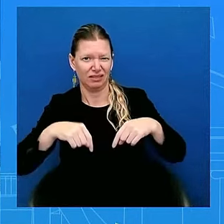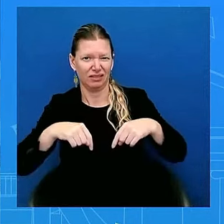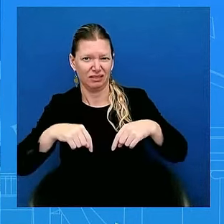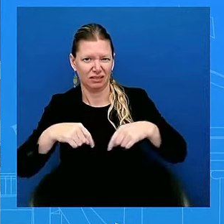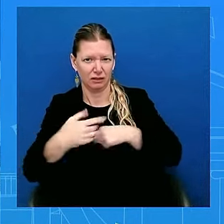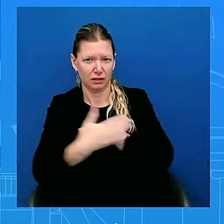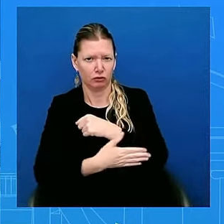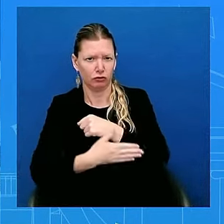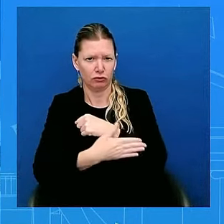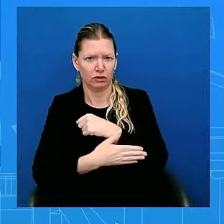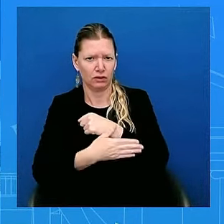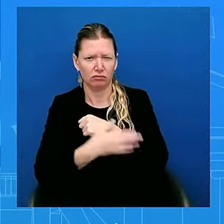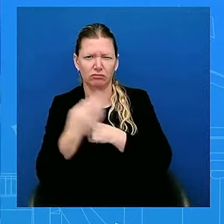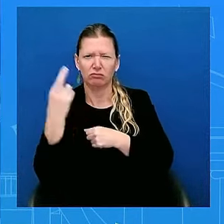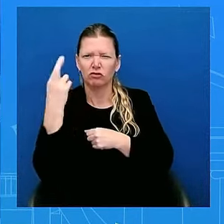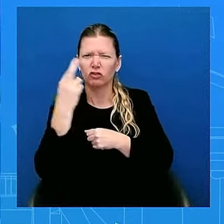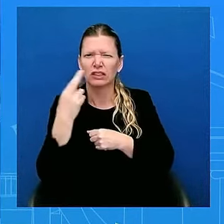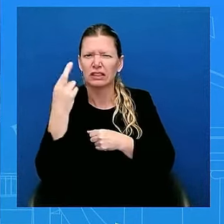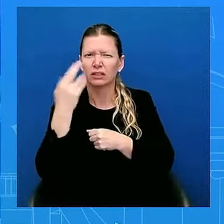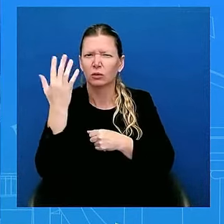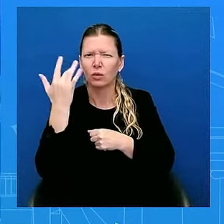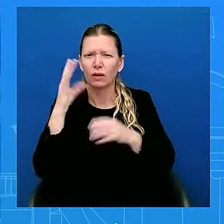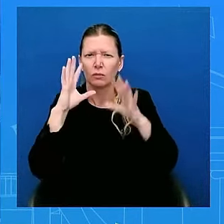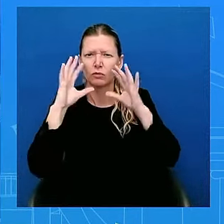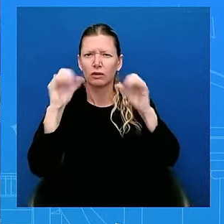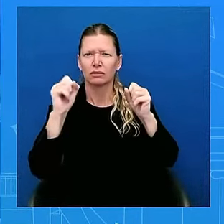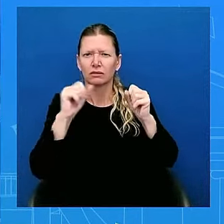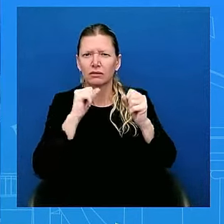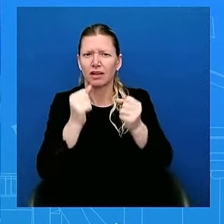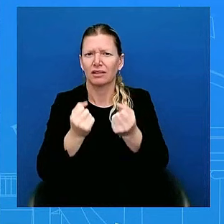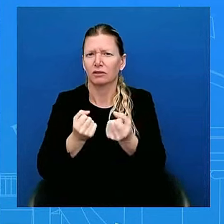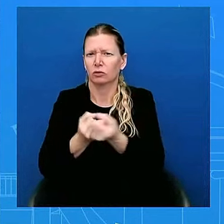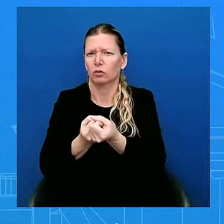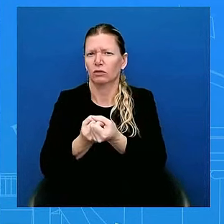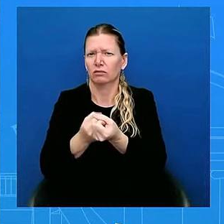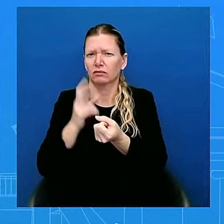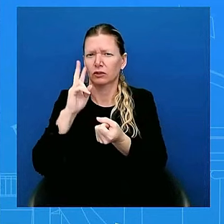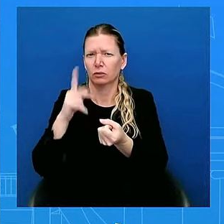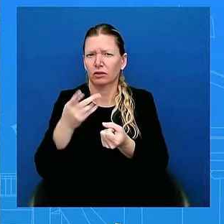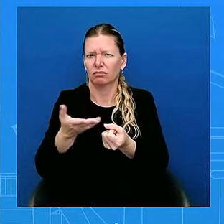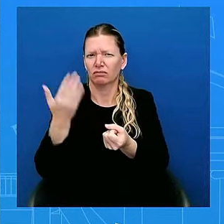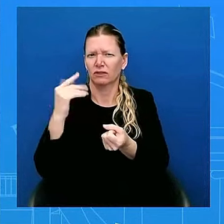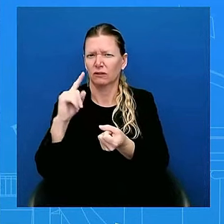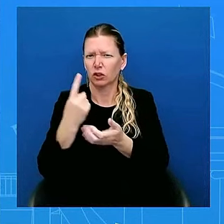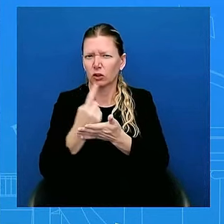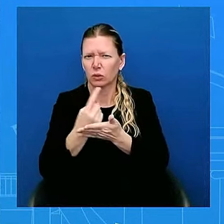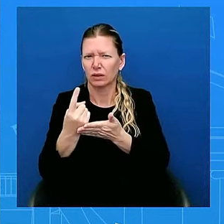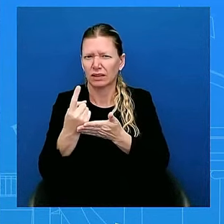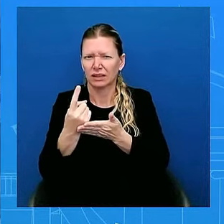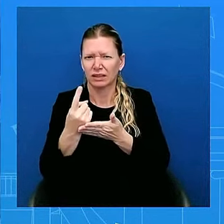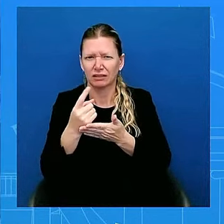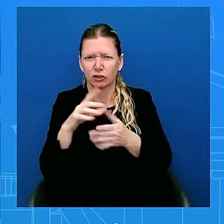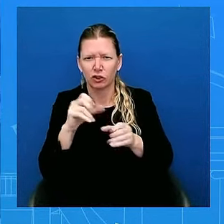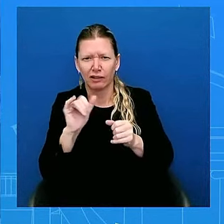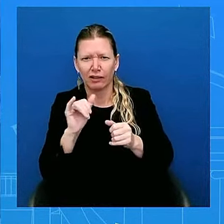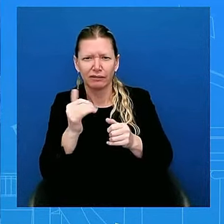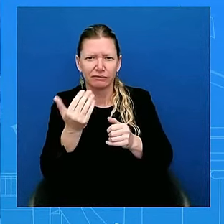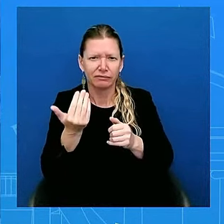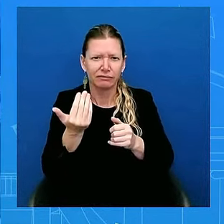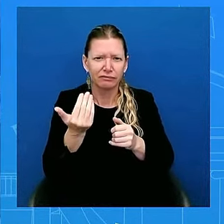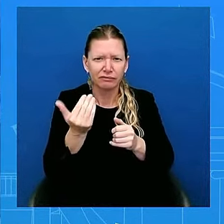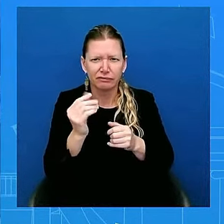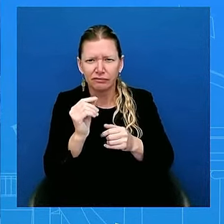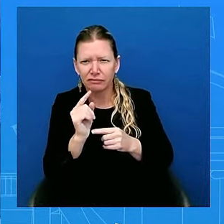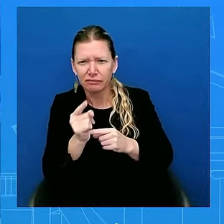like a while, maybe 15, 20 minutes. Yeah, I mean, look, the first meeting… The first tweet was he was drawn from the race,